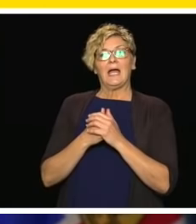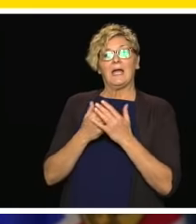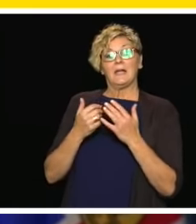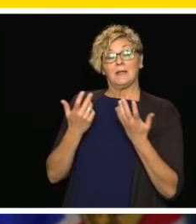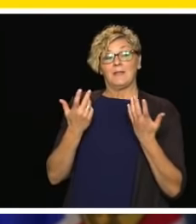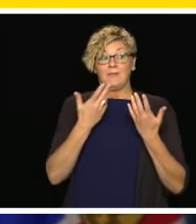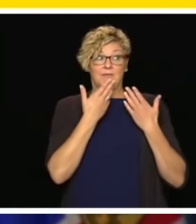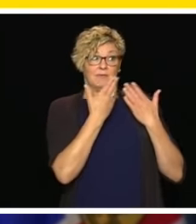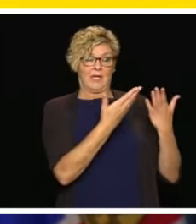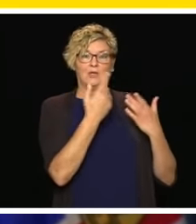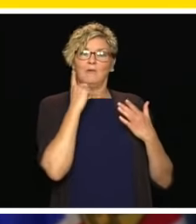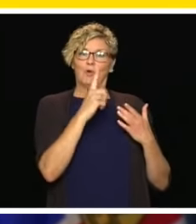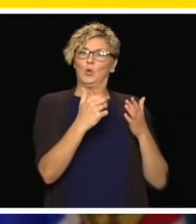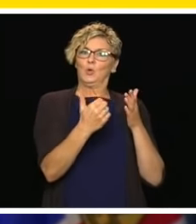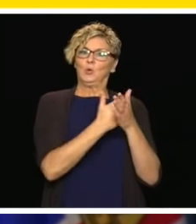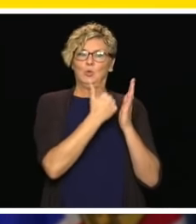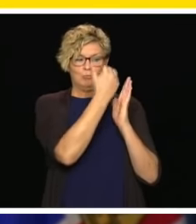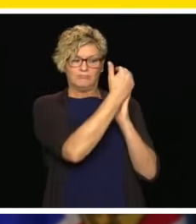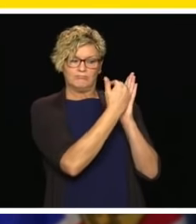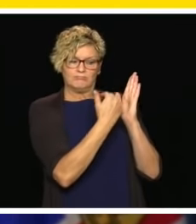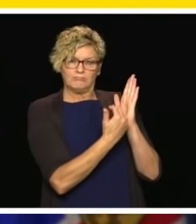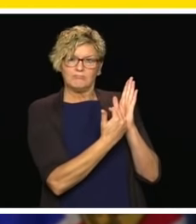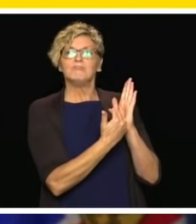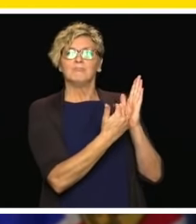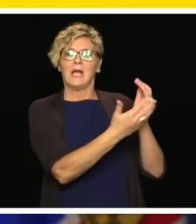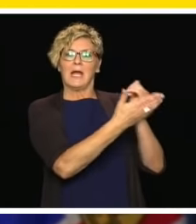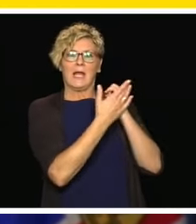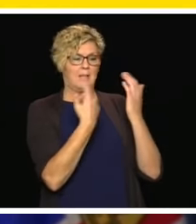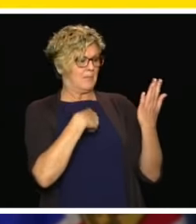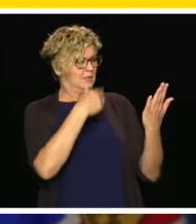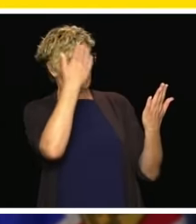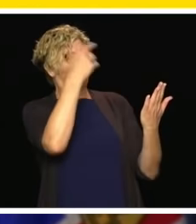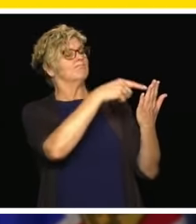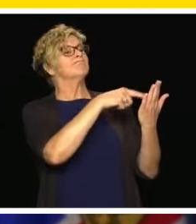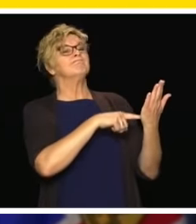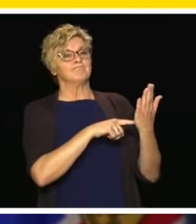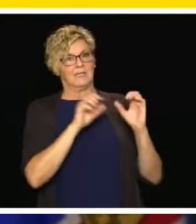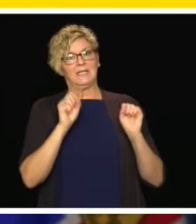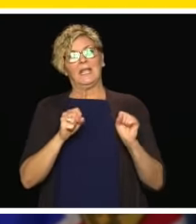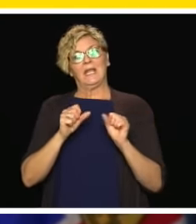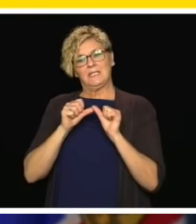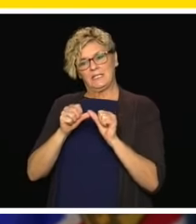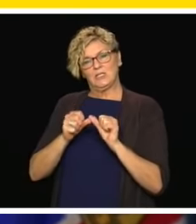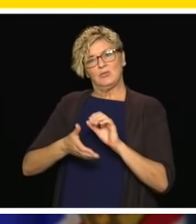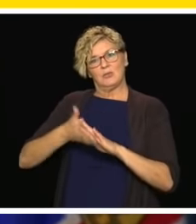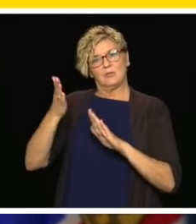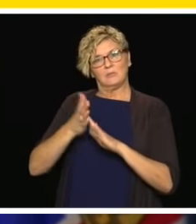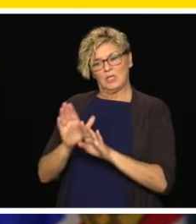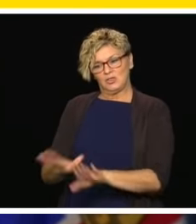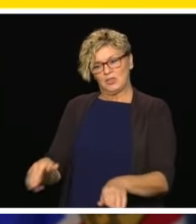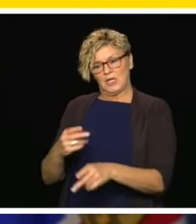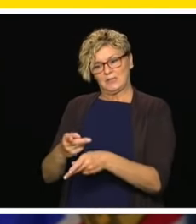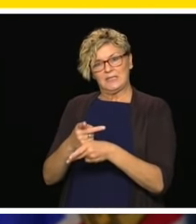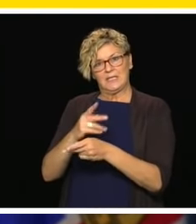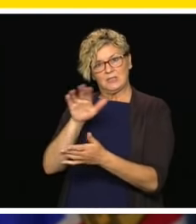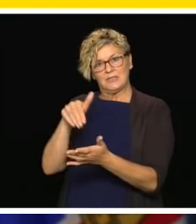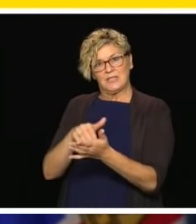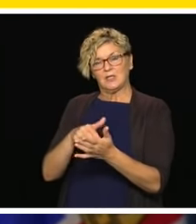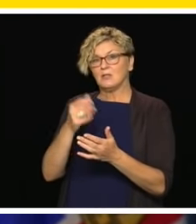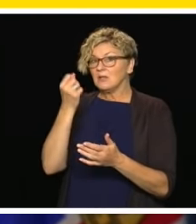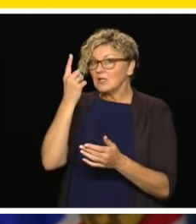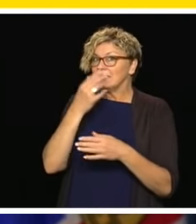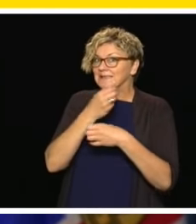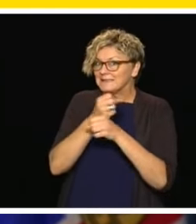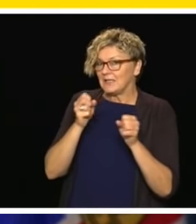updated guidelines, ensure child care can continue as they have been to operate safely. just like schools,